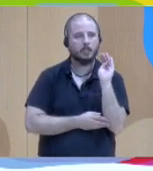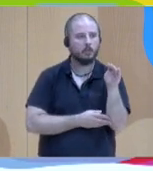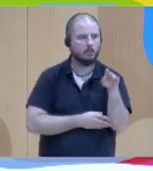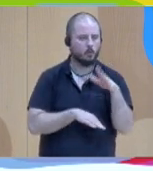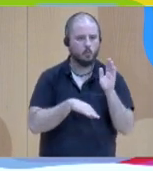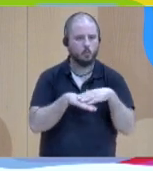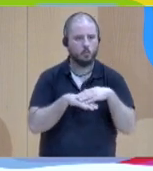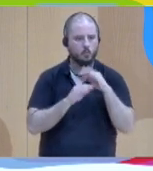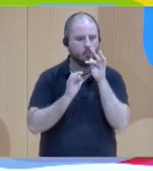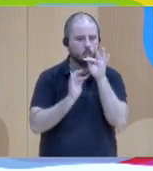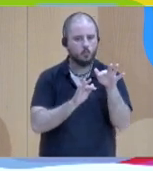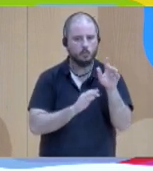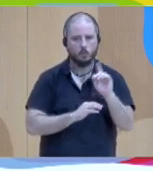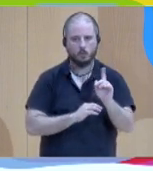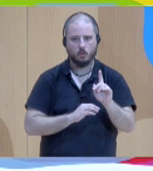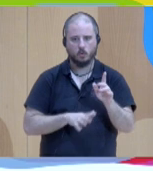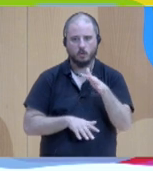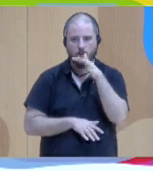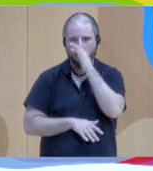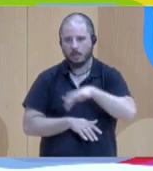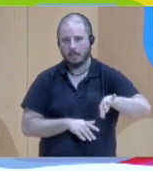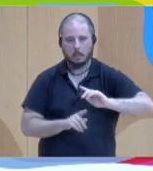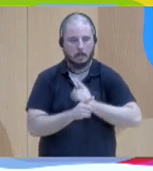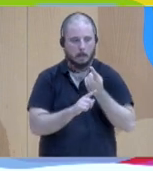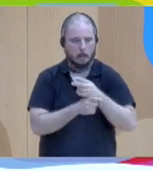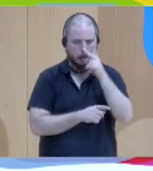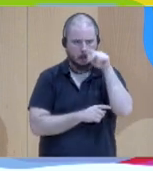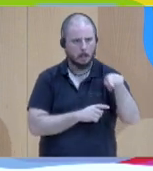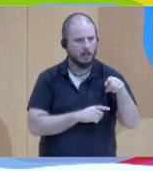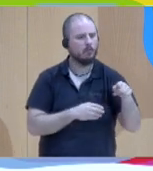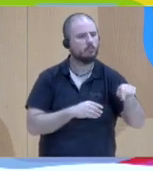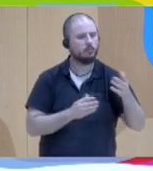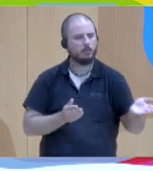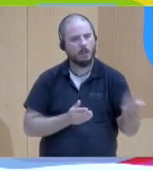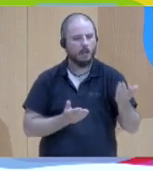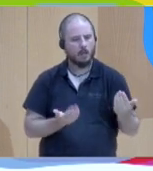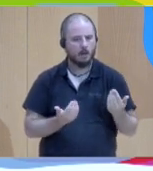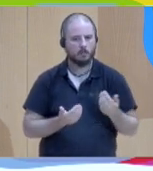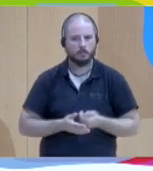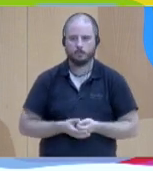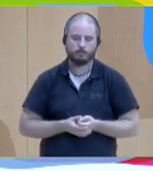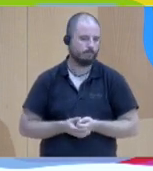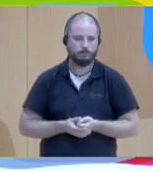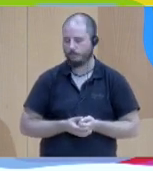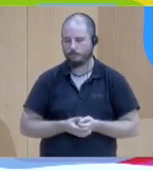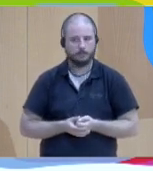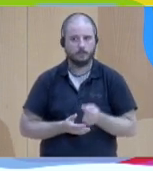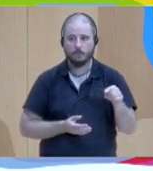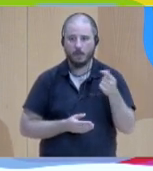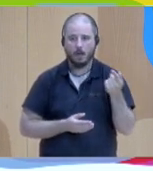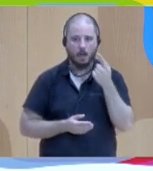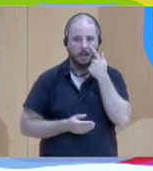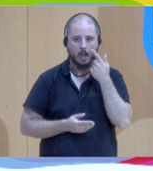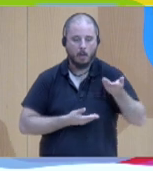do something but you ask for help can we do something together first you tell the positive